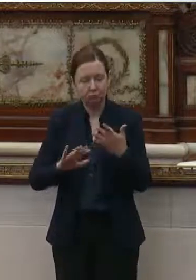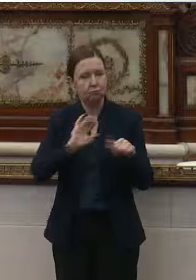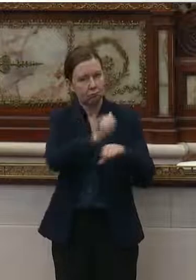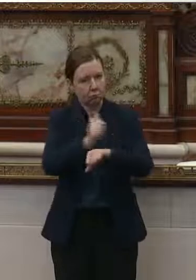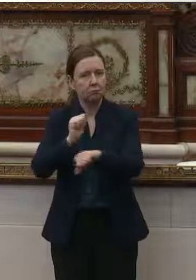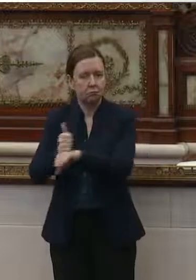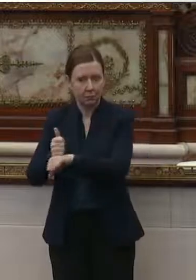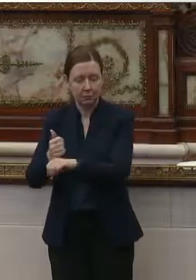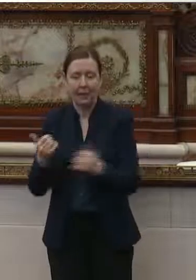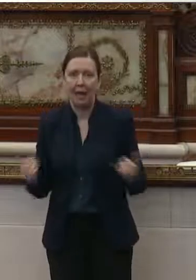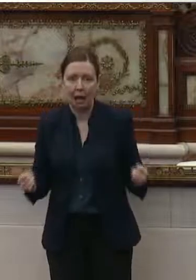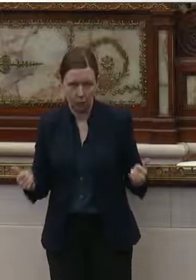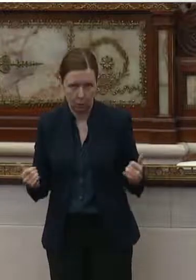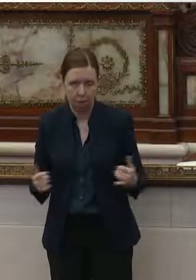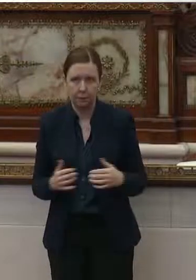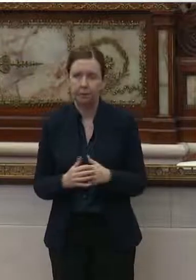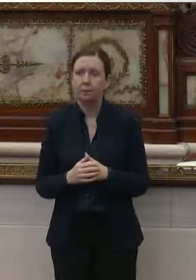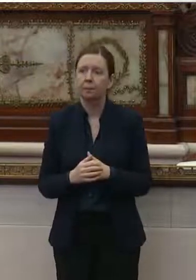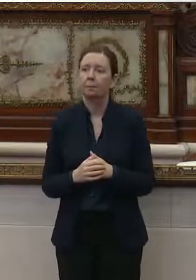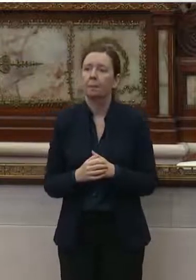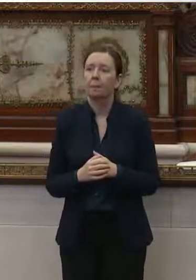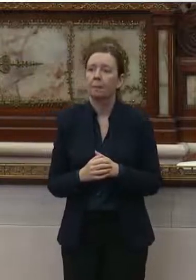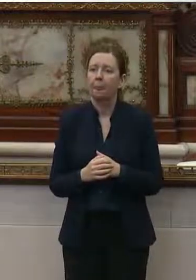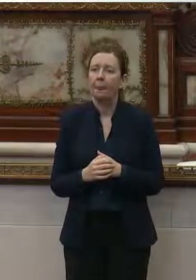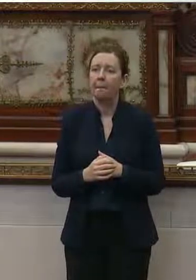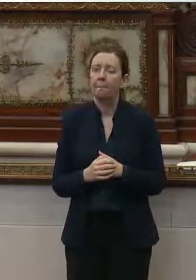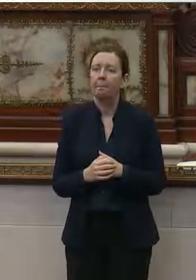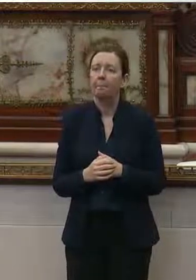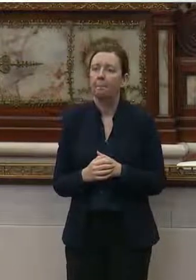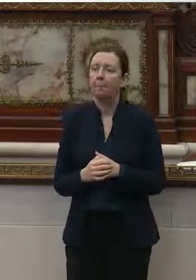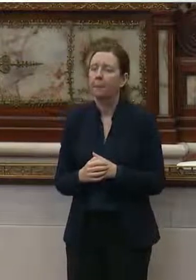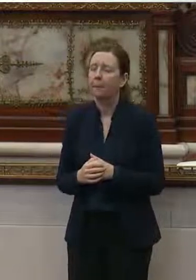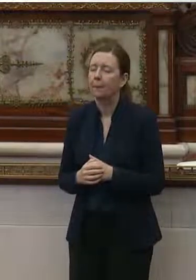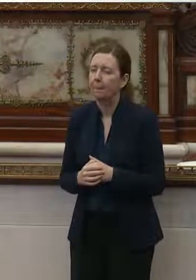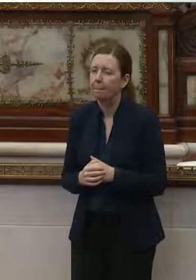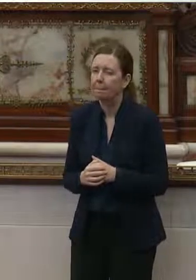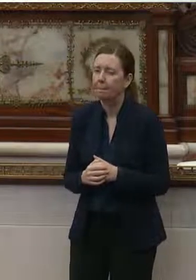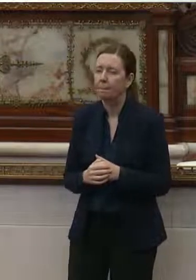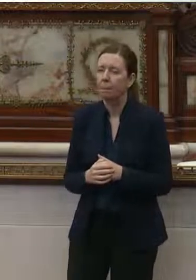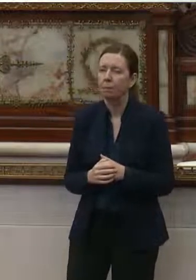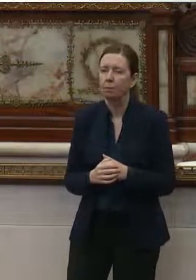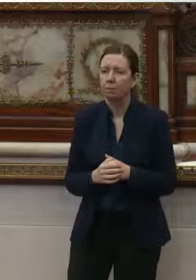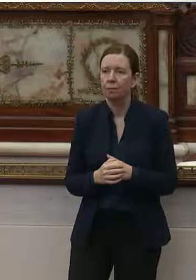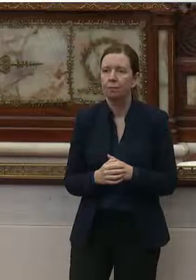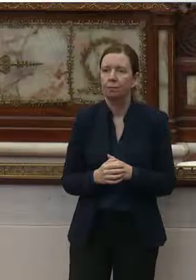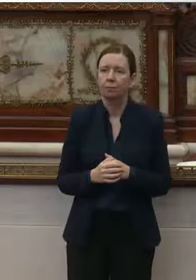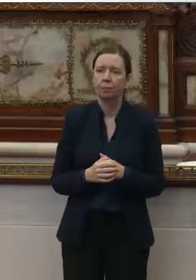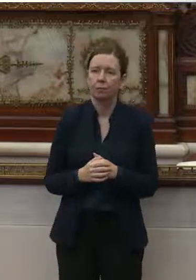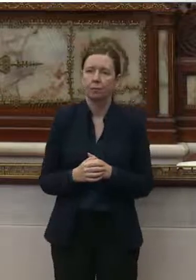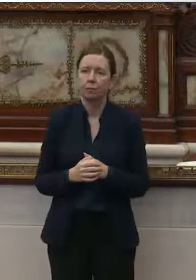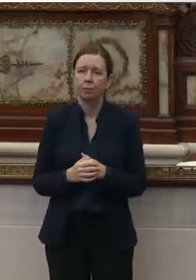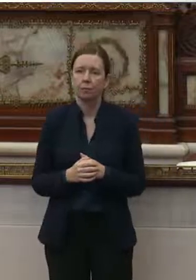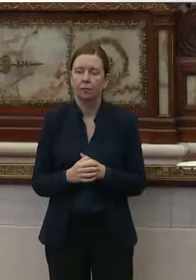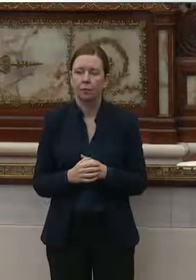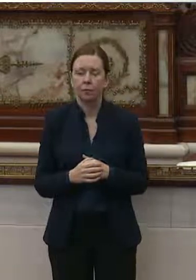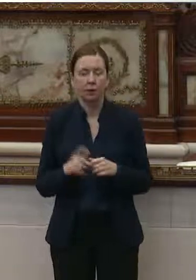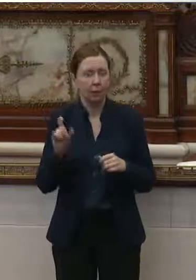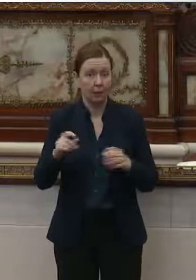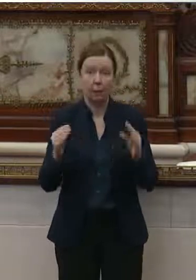place now. We need more staffing, more staffing